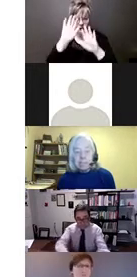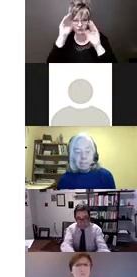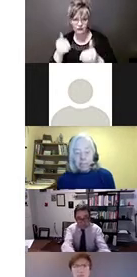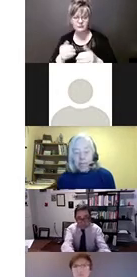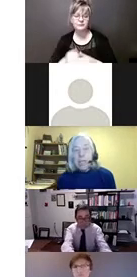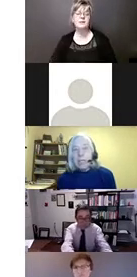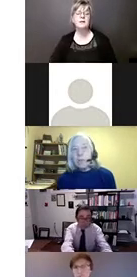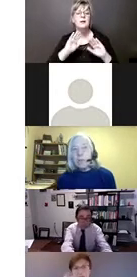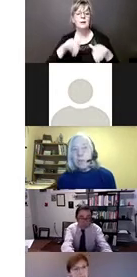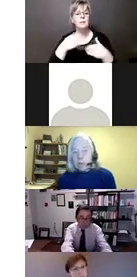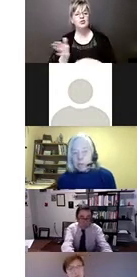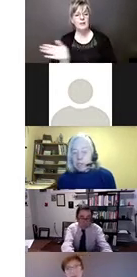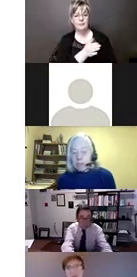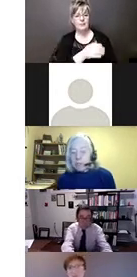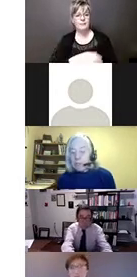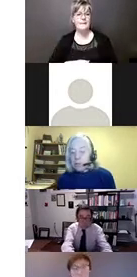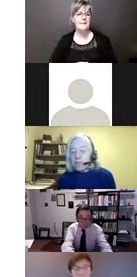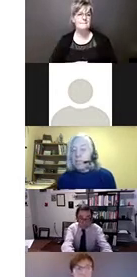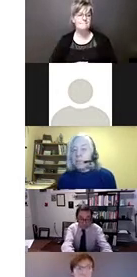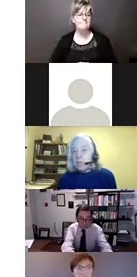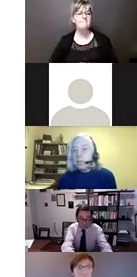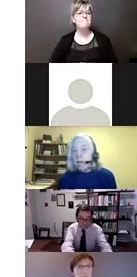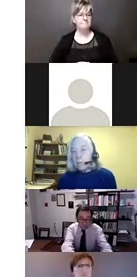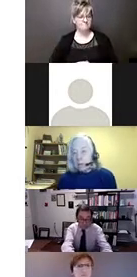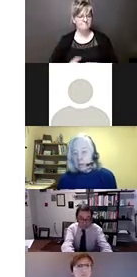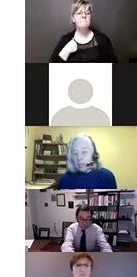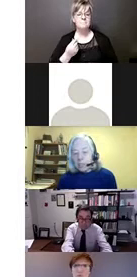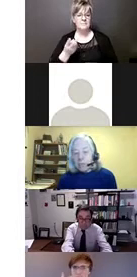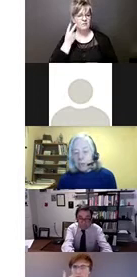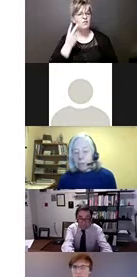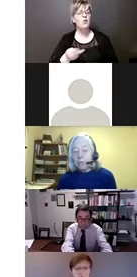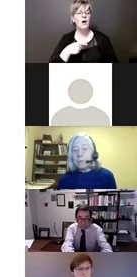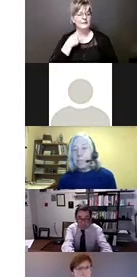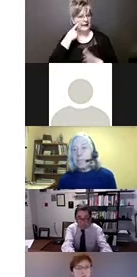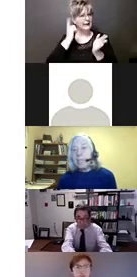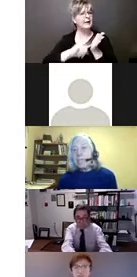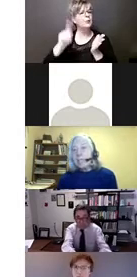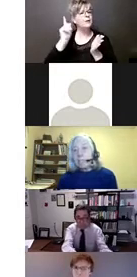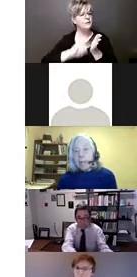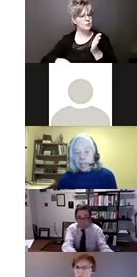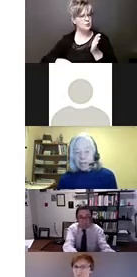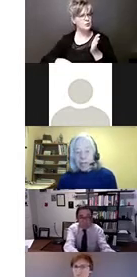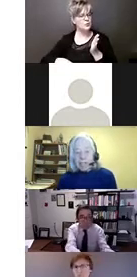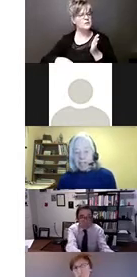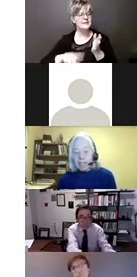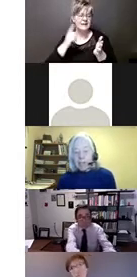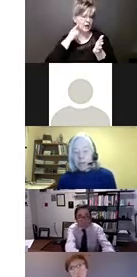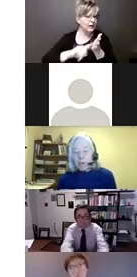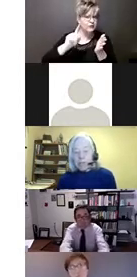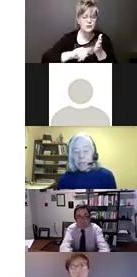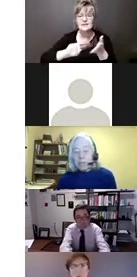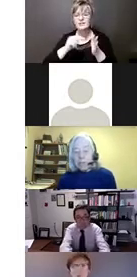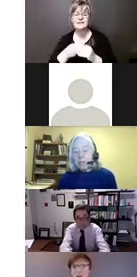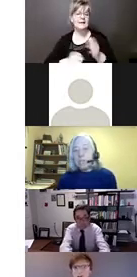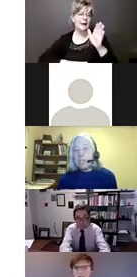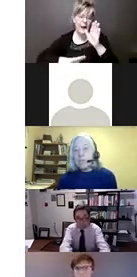please. So we want to see reviews as real opportunities for improvement. Right now, Canada is undergoing